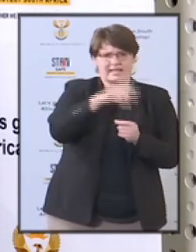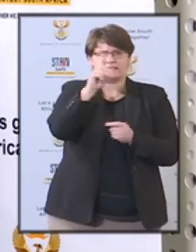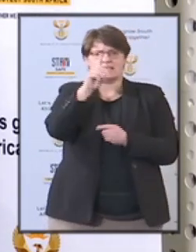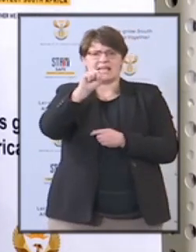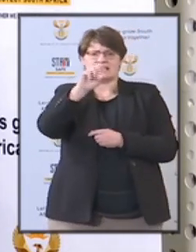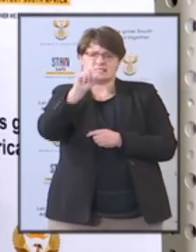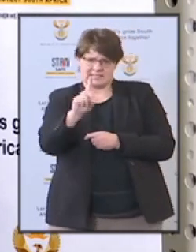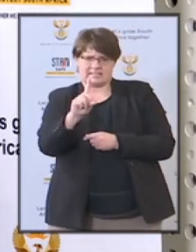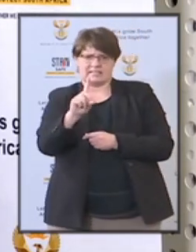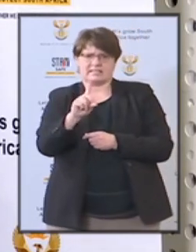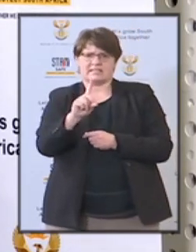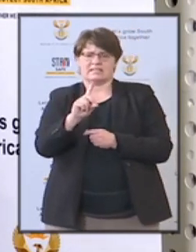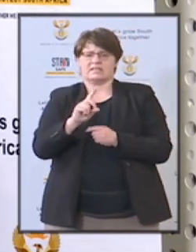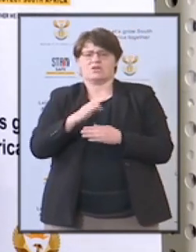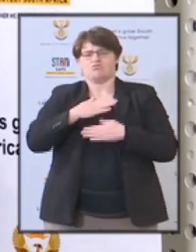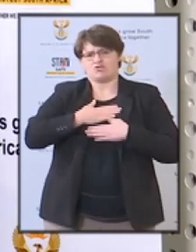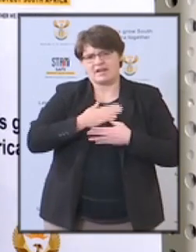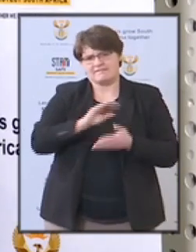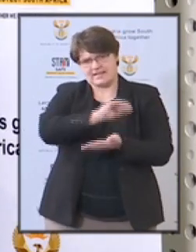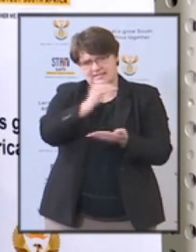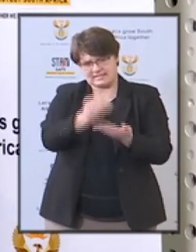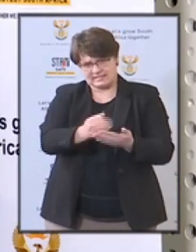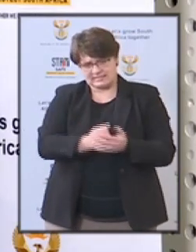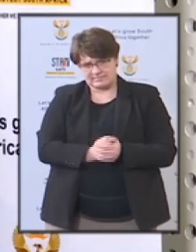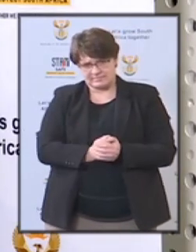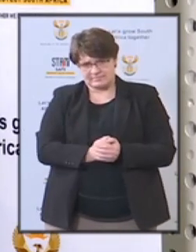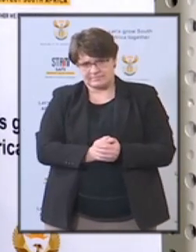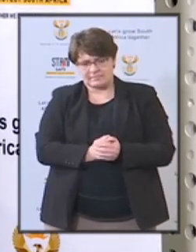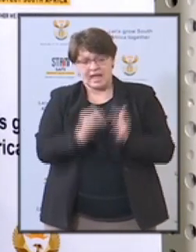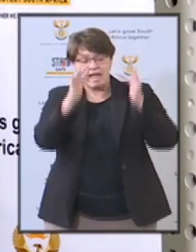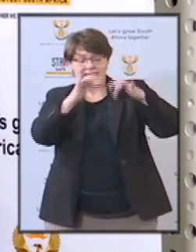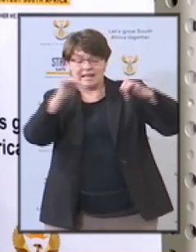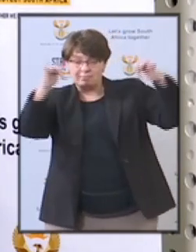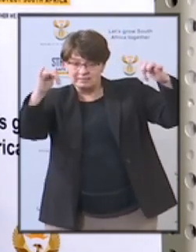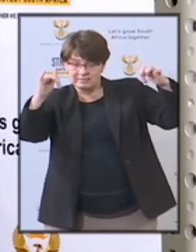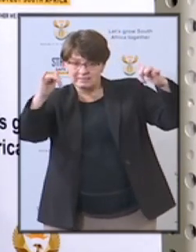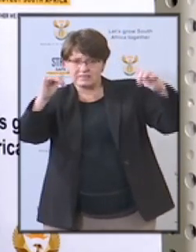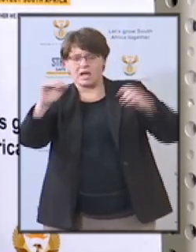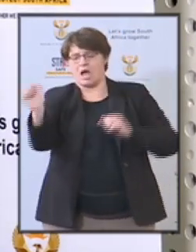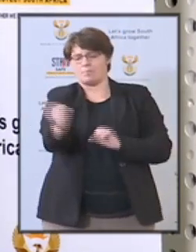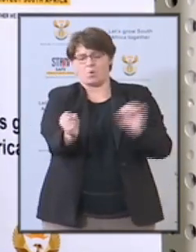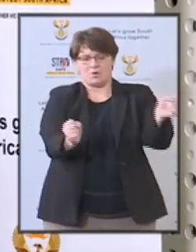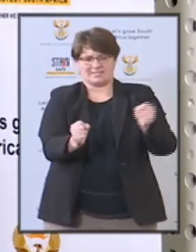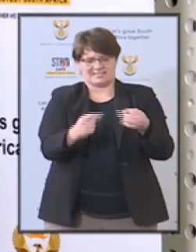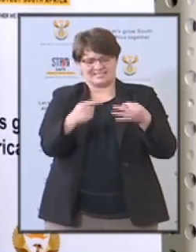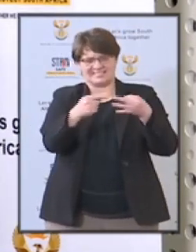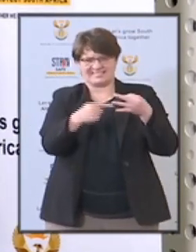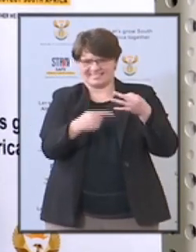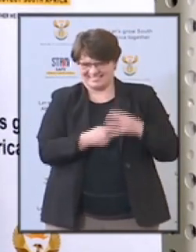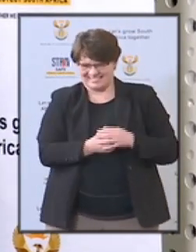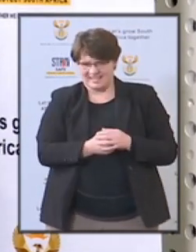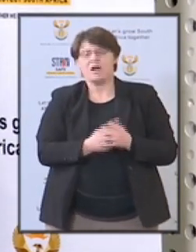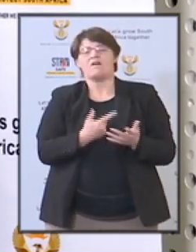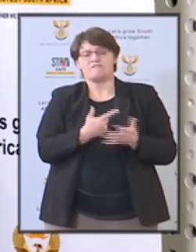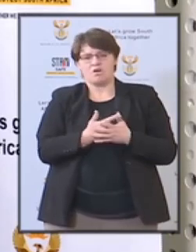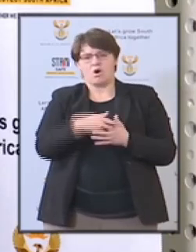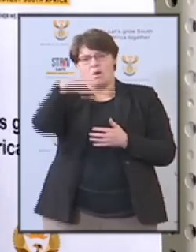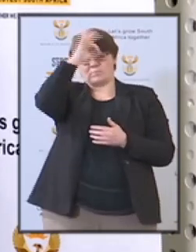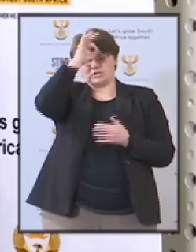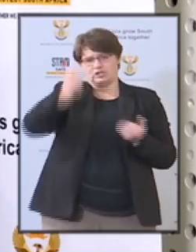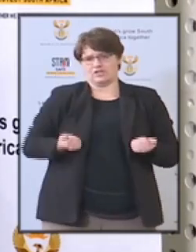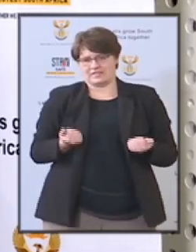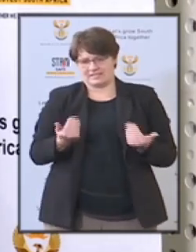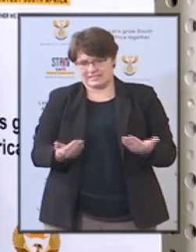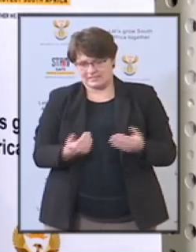Fund. Appointments. The Cabinet made the following appointments into the South African Police Services,